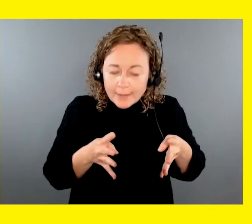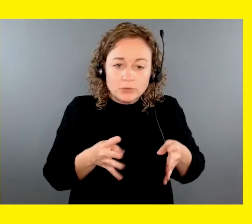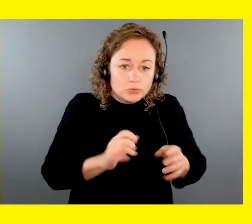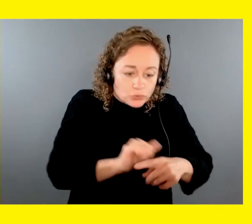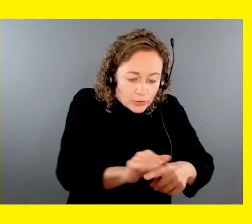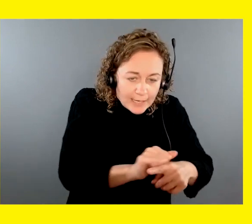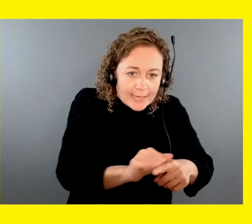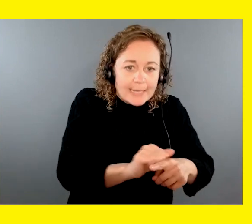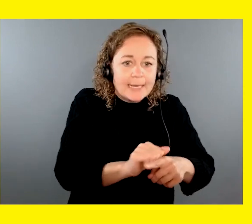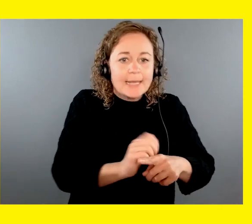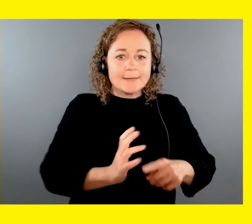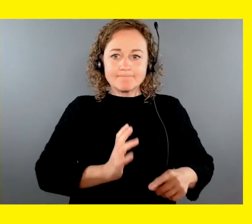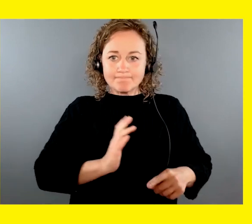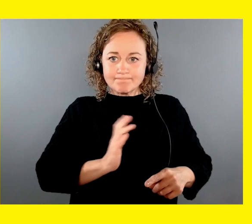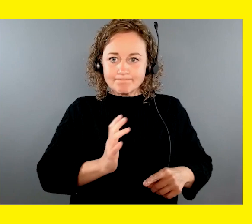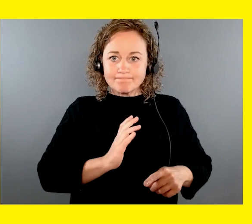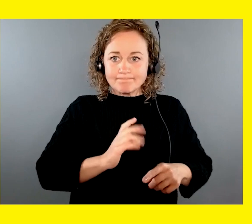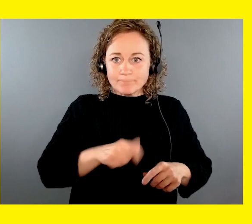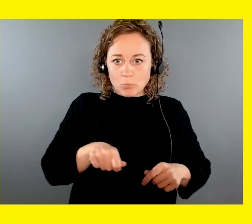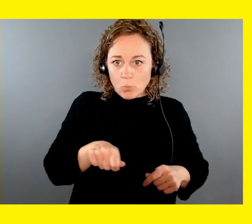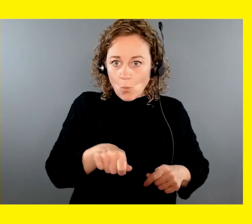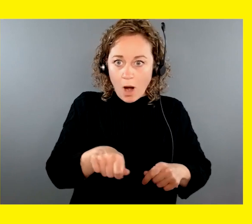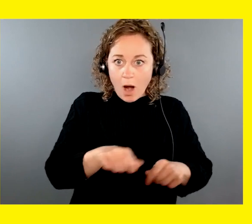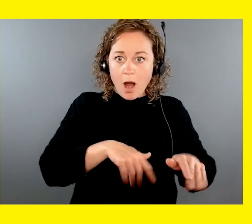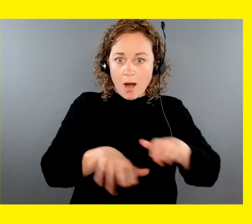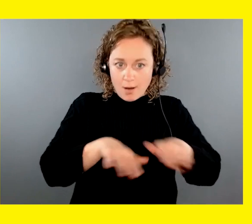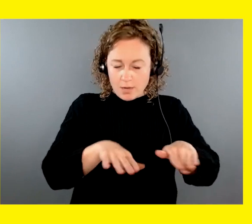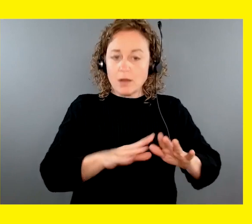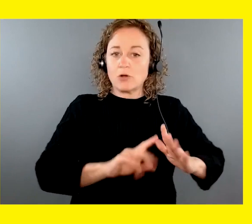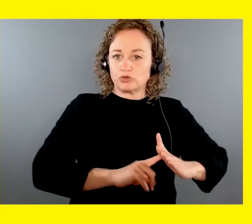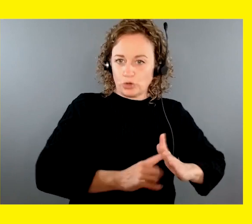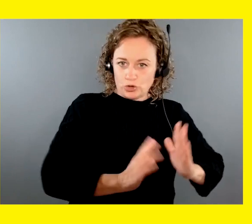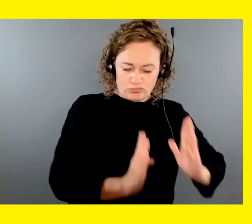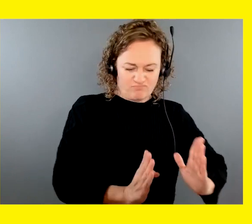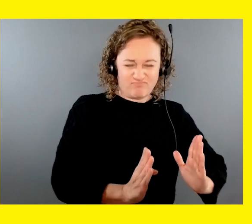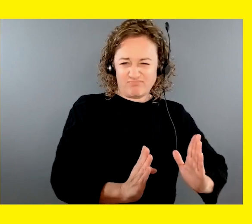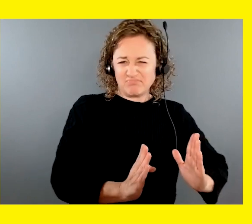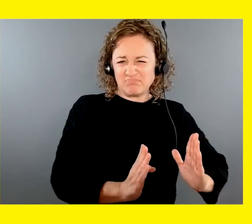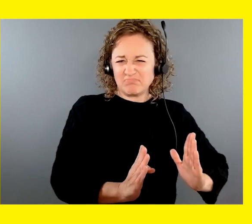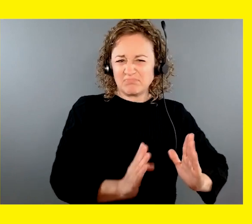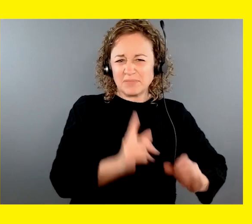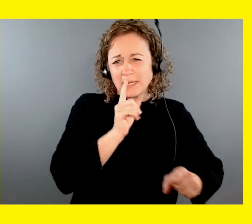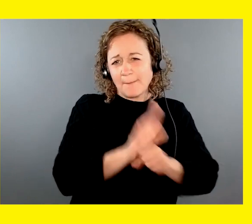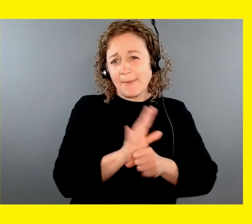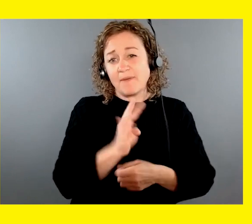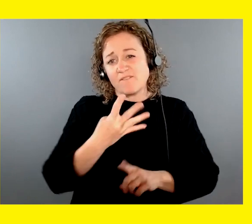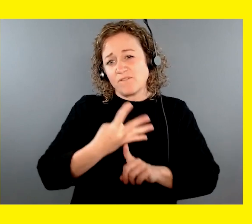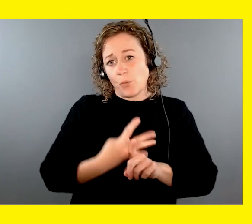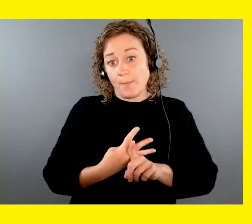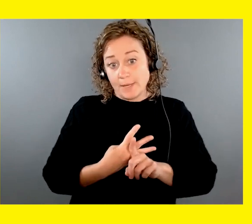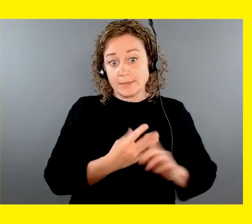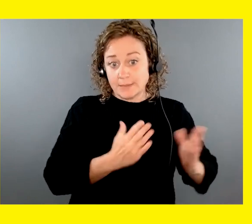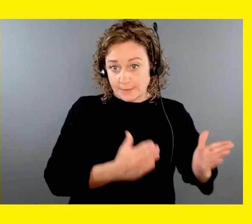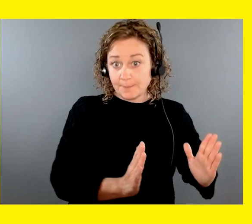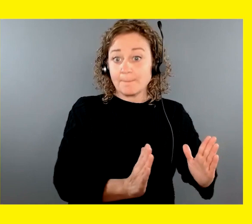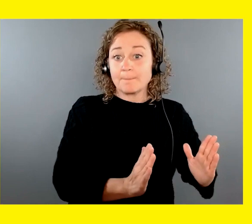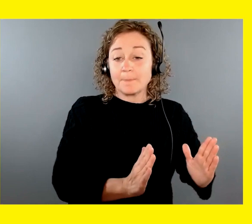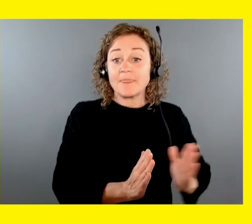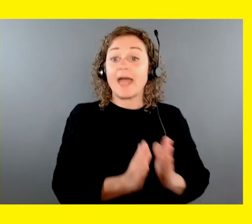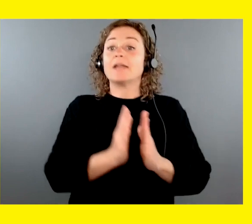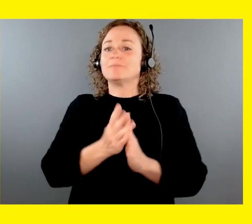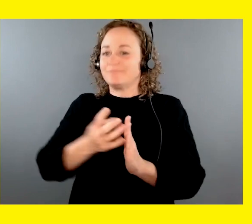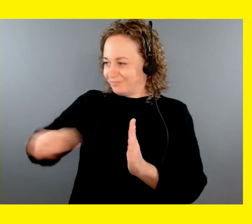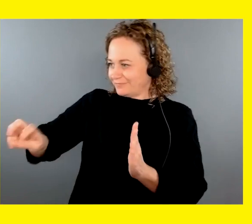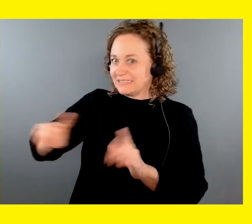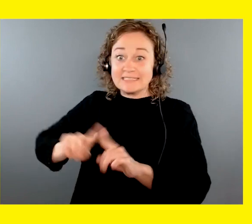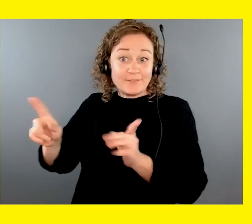social manners, walking on leash, but you get to get them started. And then it's only roughly a four month commitment. And then they go on to the next person and that person